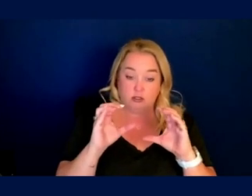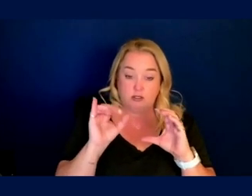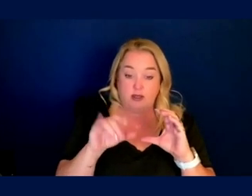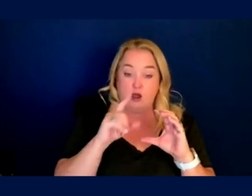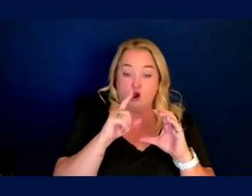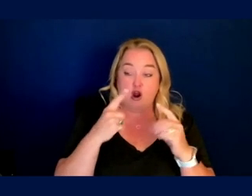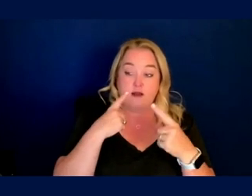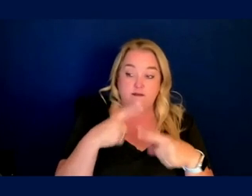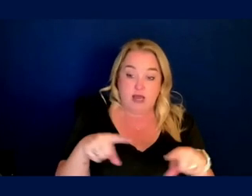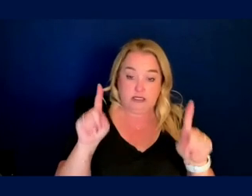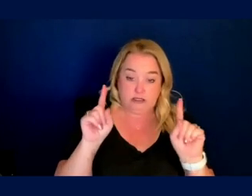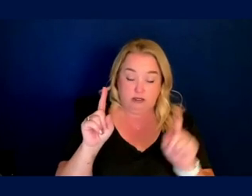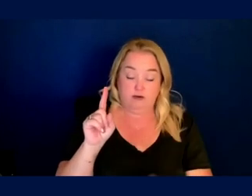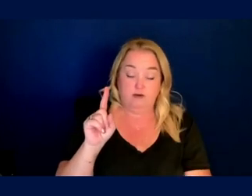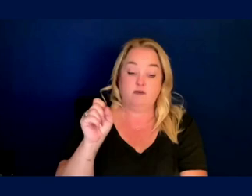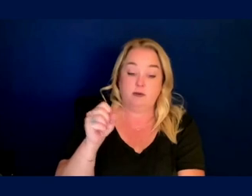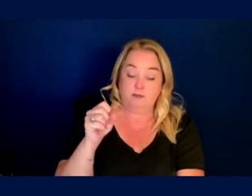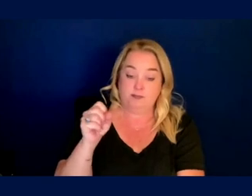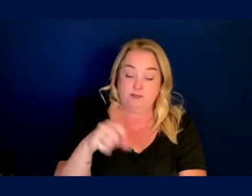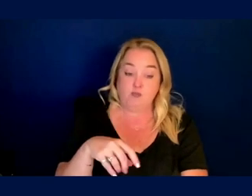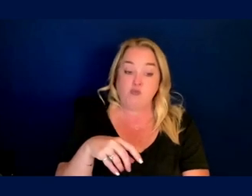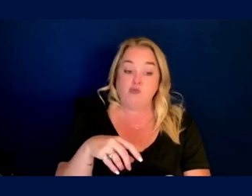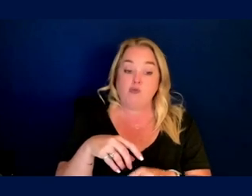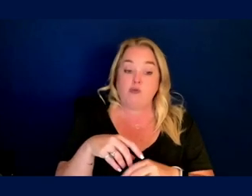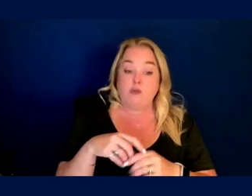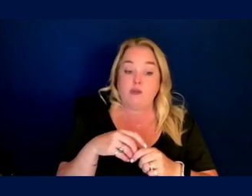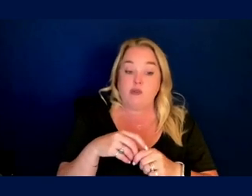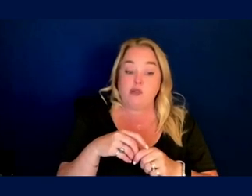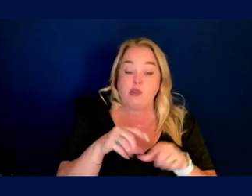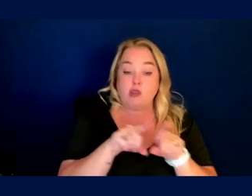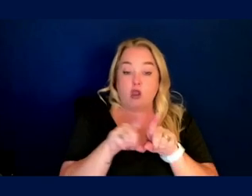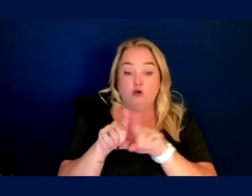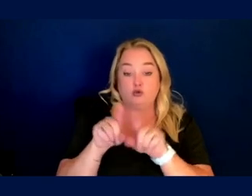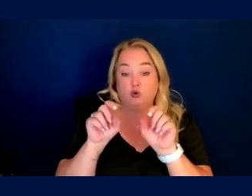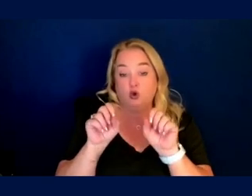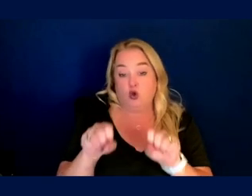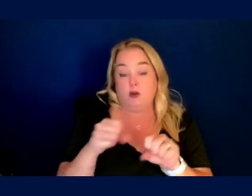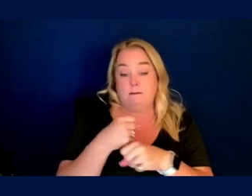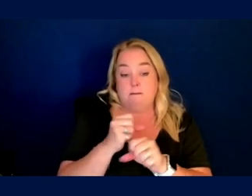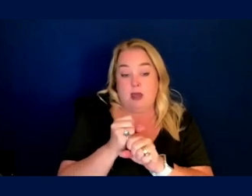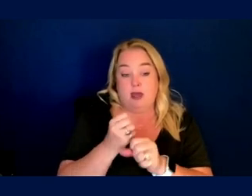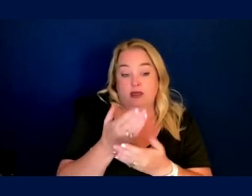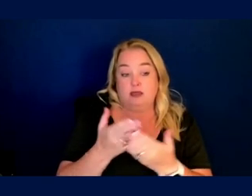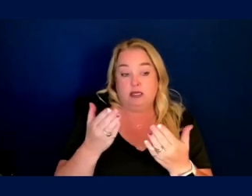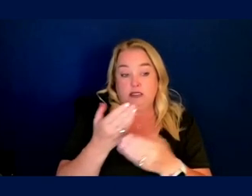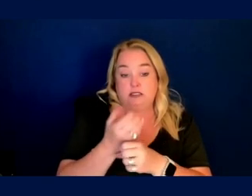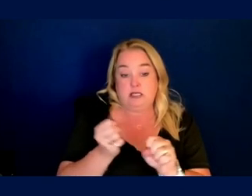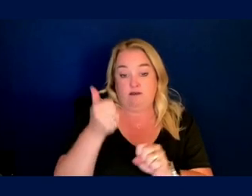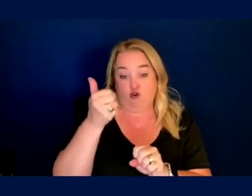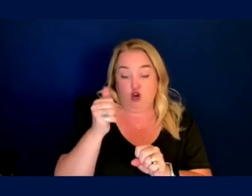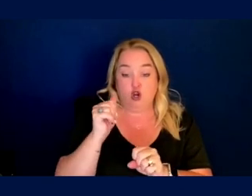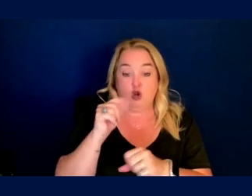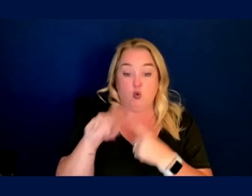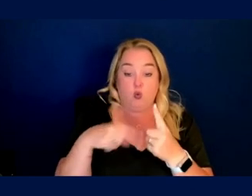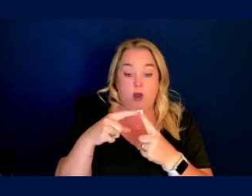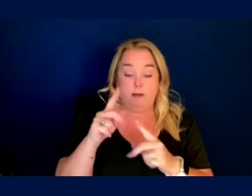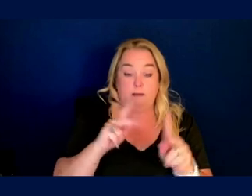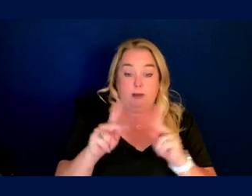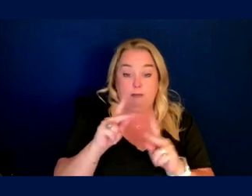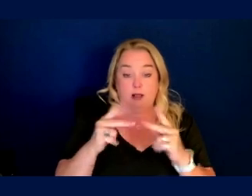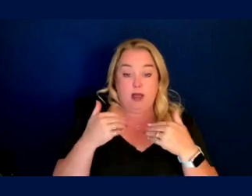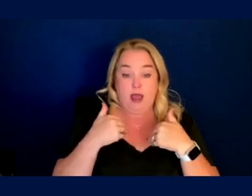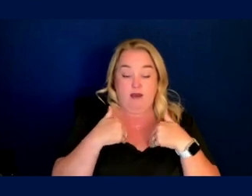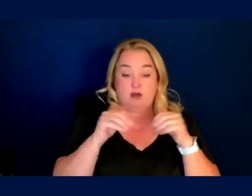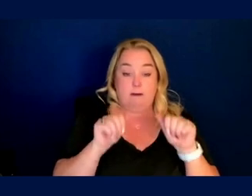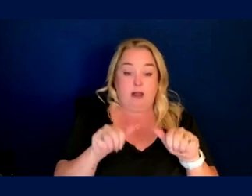efficient across a spectrum of abilities. This could also potentially make things safer if crews are having, uh, ability